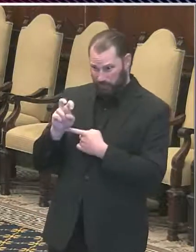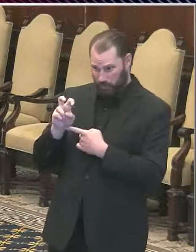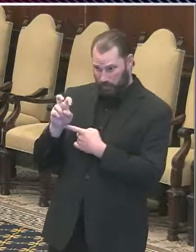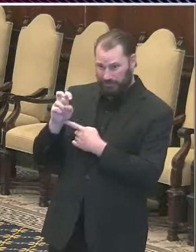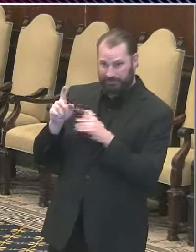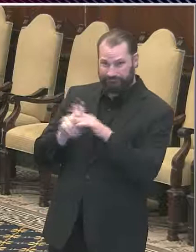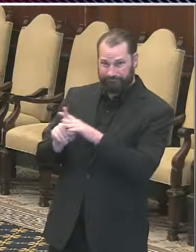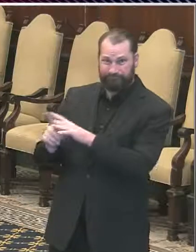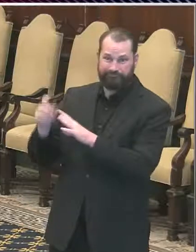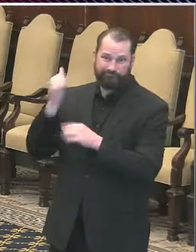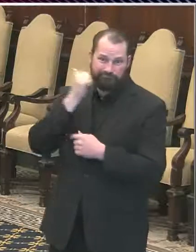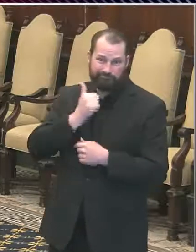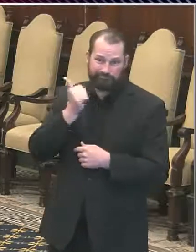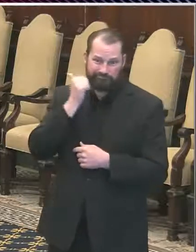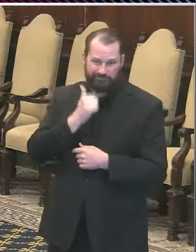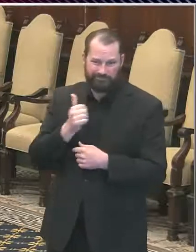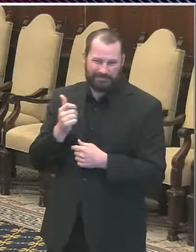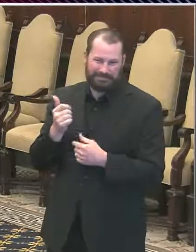getting in those sorts of crowds.